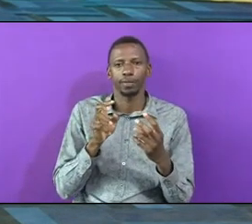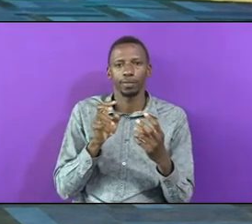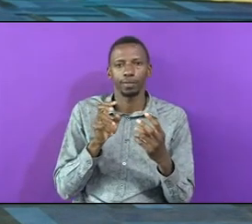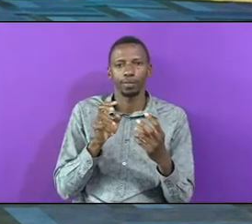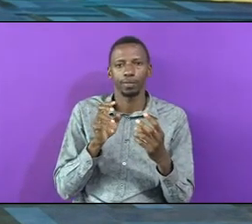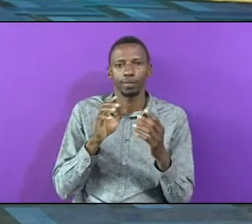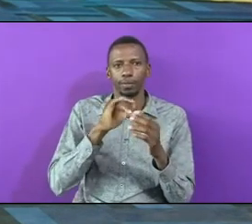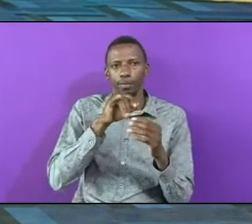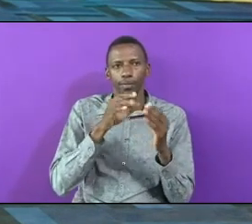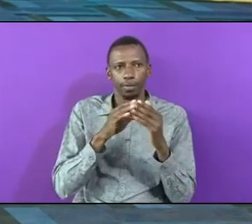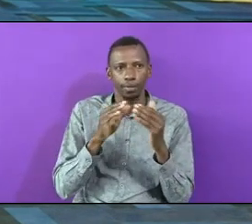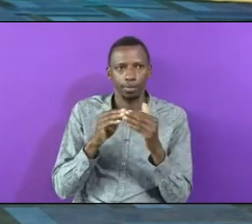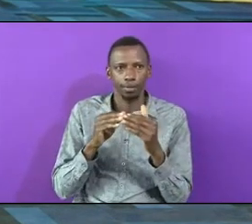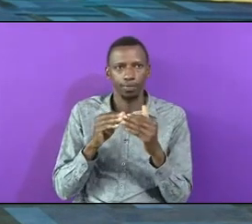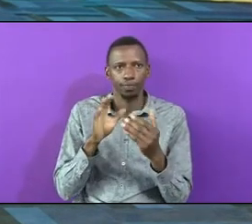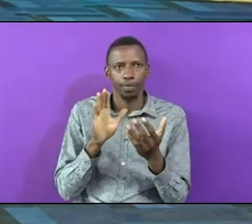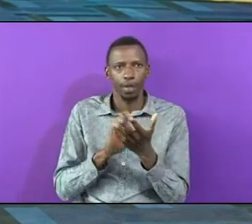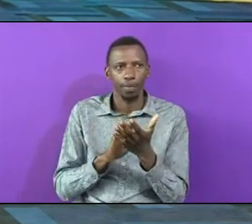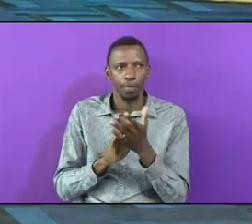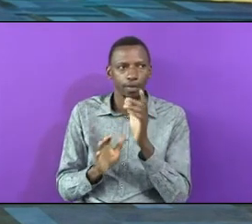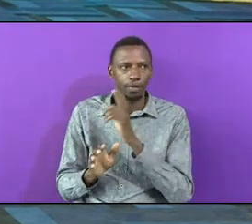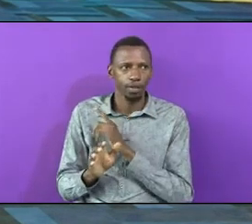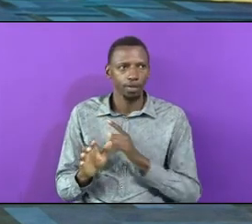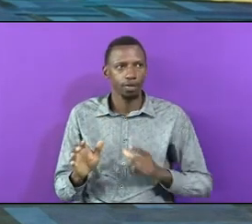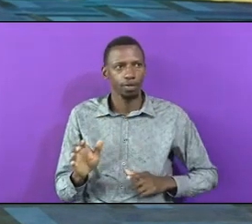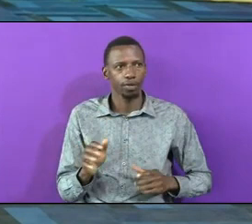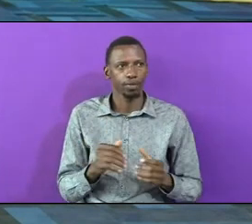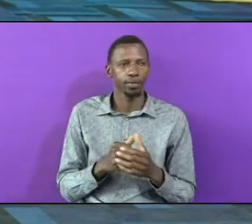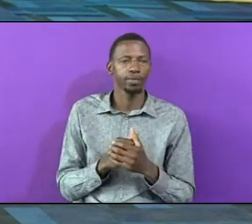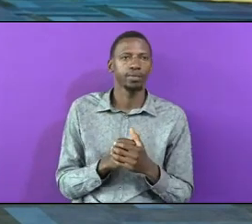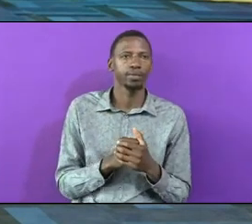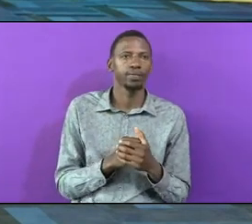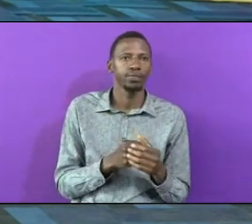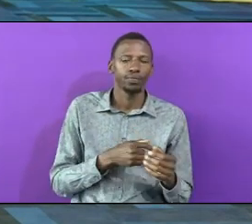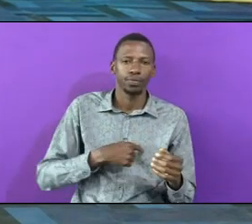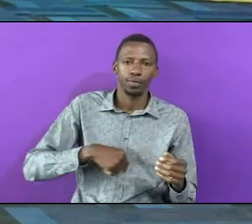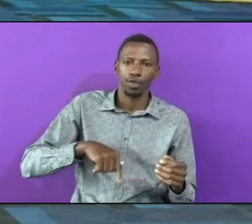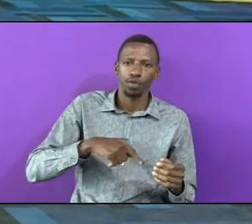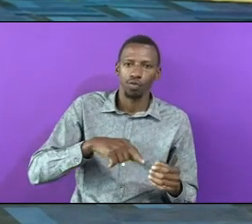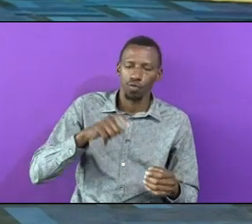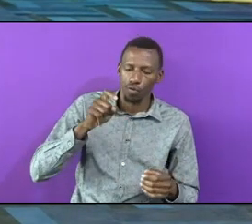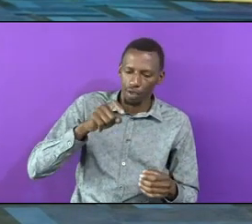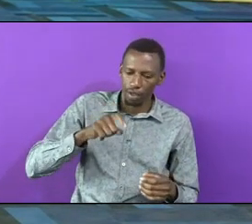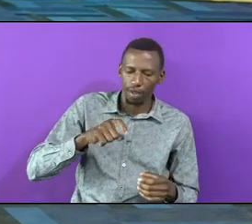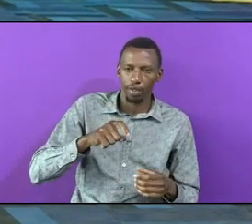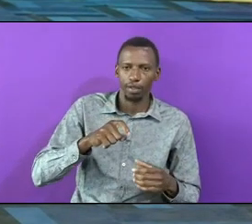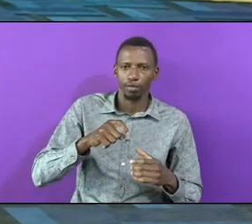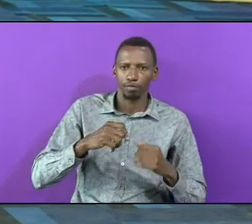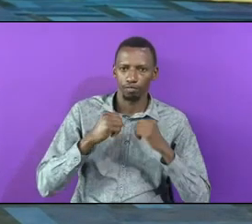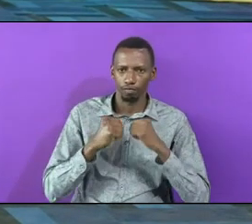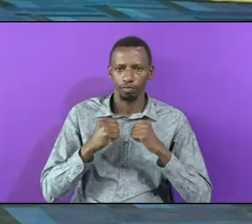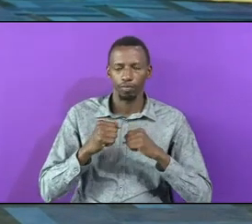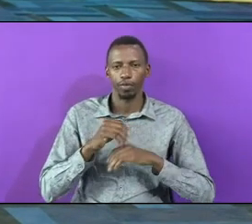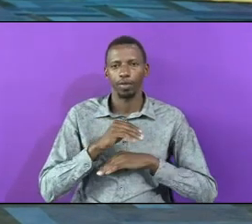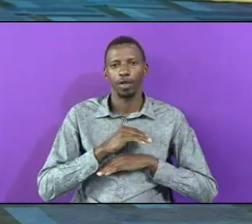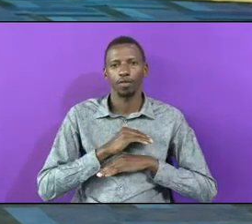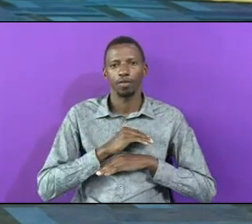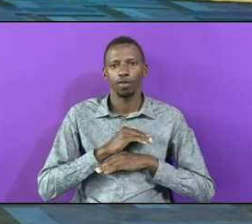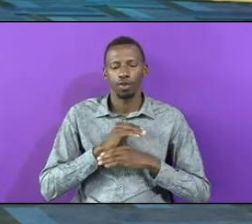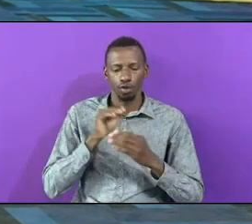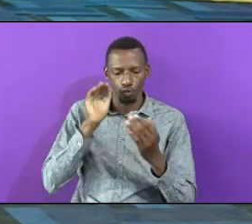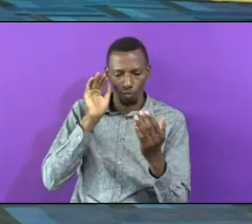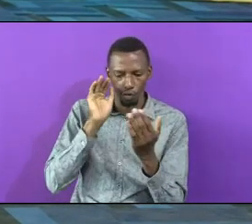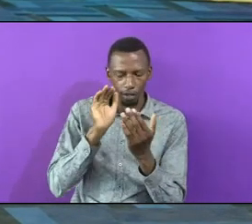The Lord Amen We Need To Be Bold Enough To Face Jerusalem